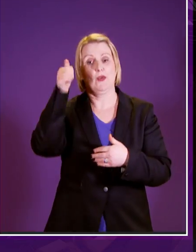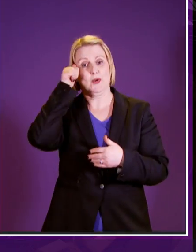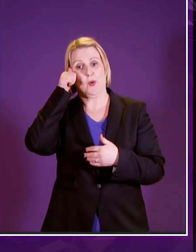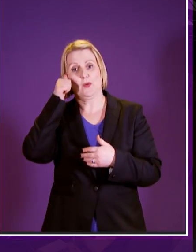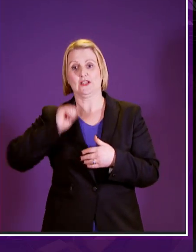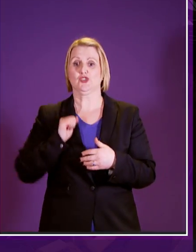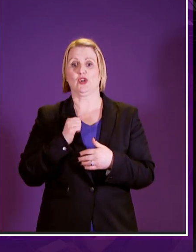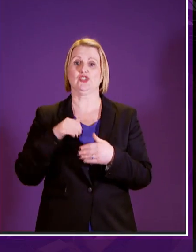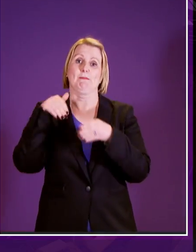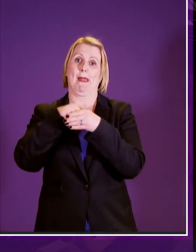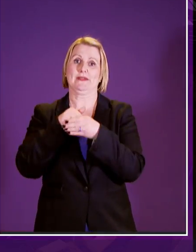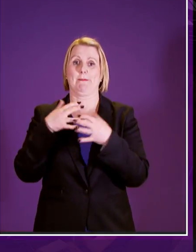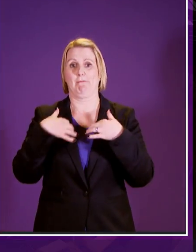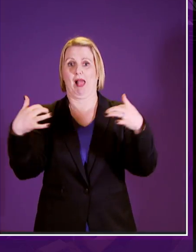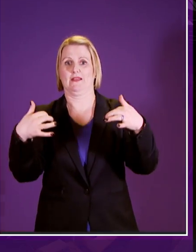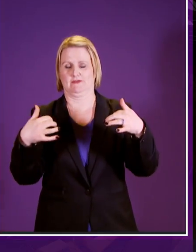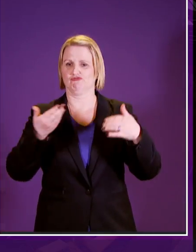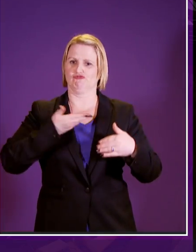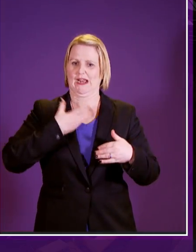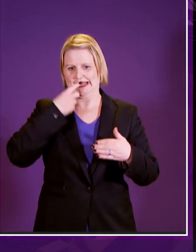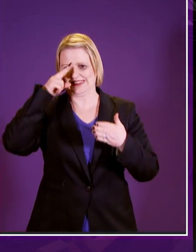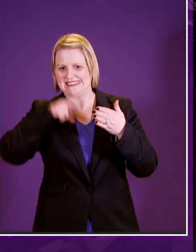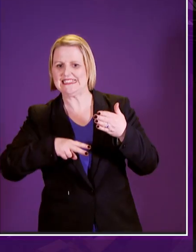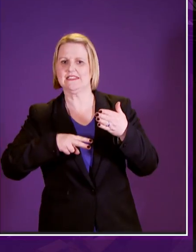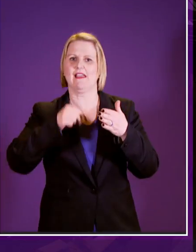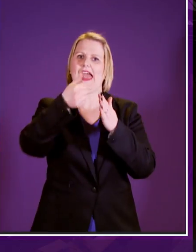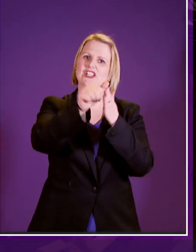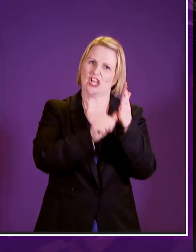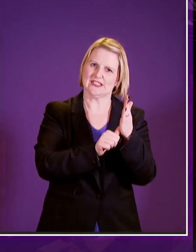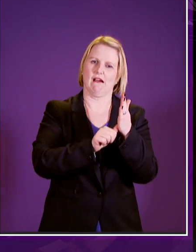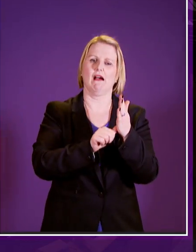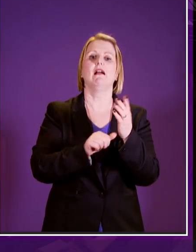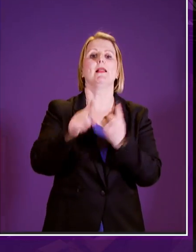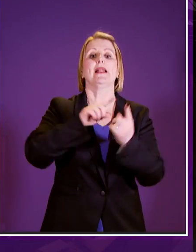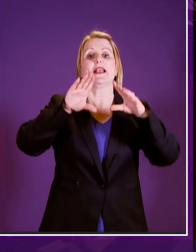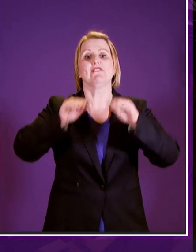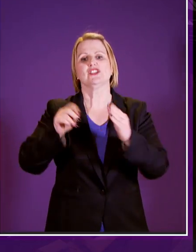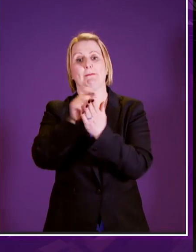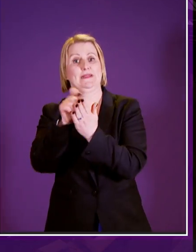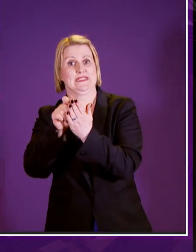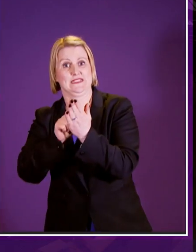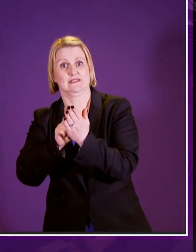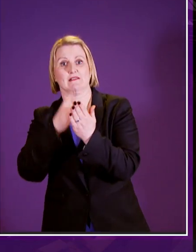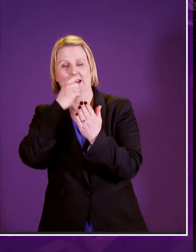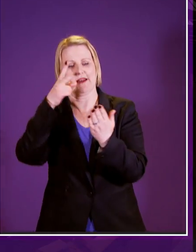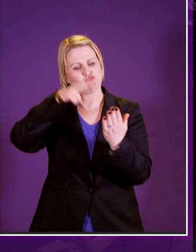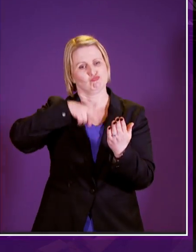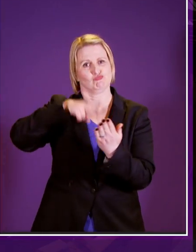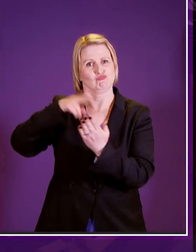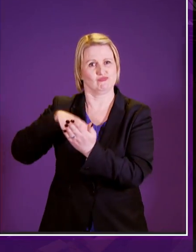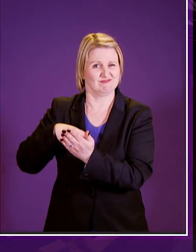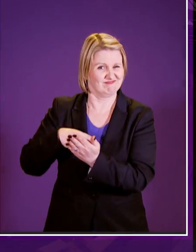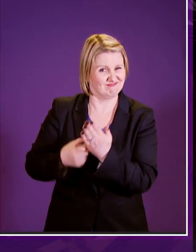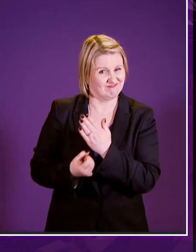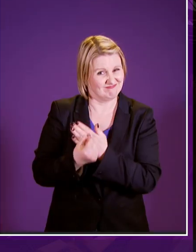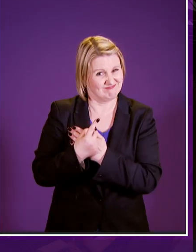entitled to see the agendas of those meetings before they take place and the minutes of those meetings as soon as possible after they take place and i'm not sure